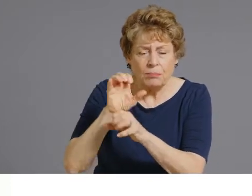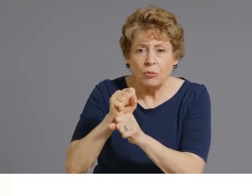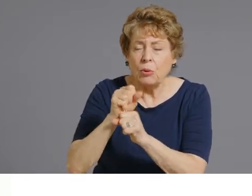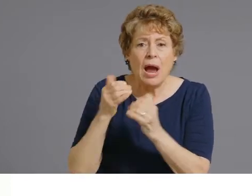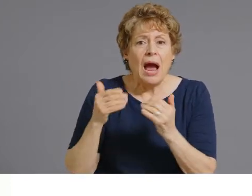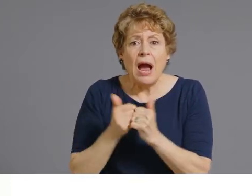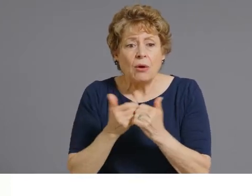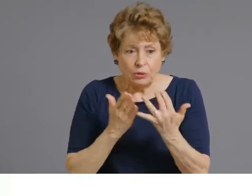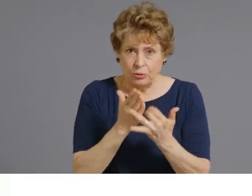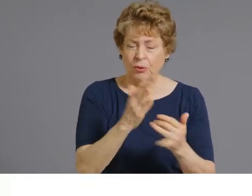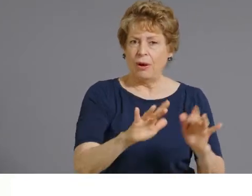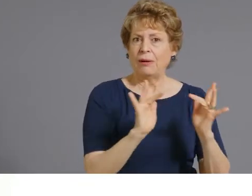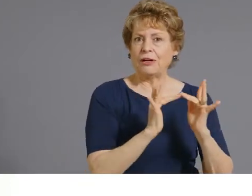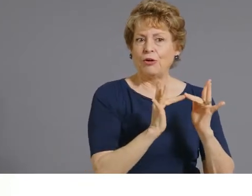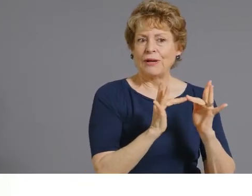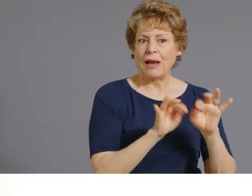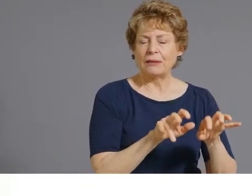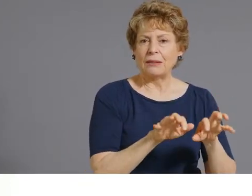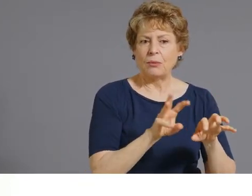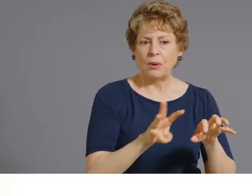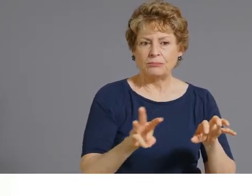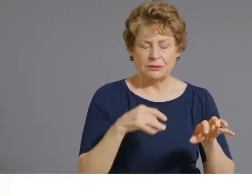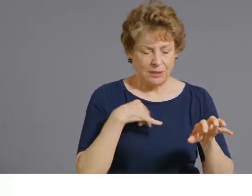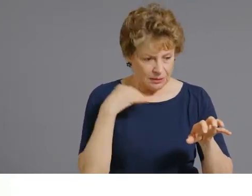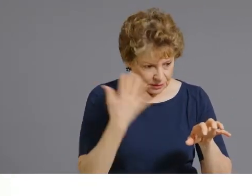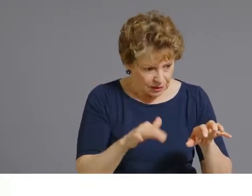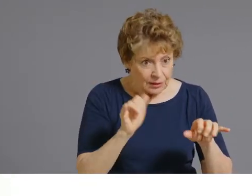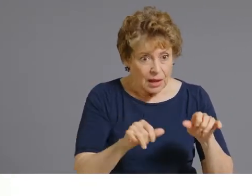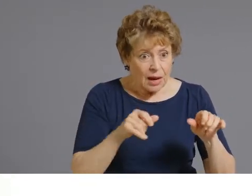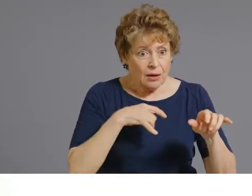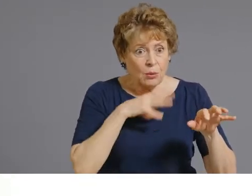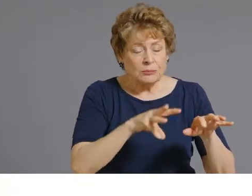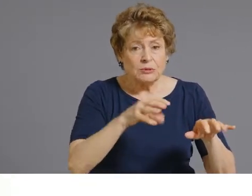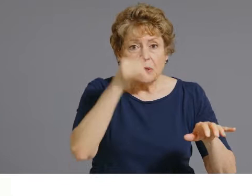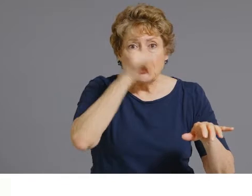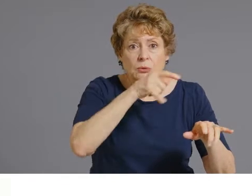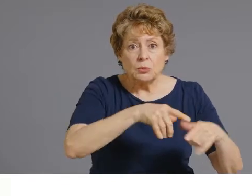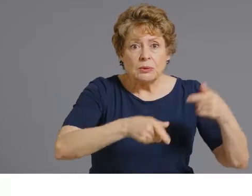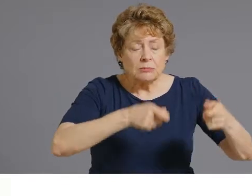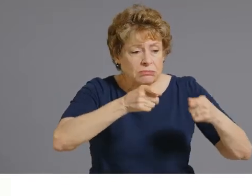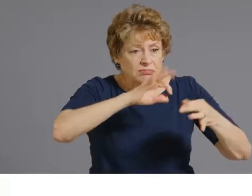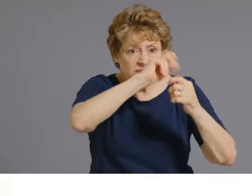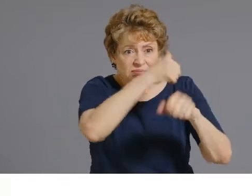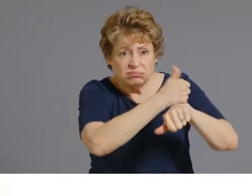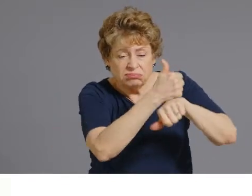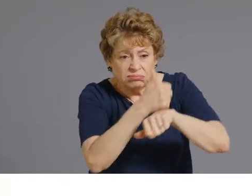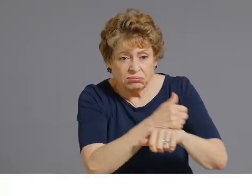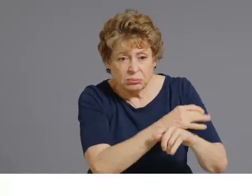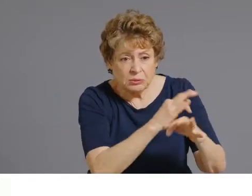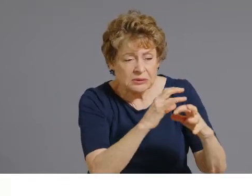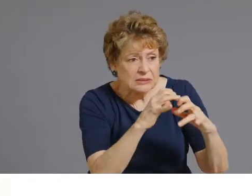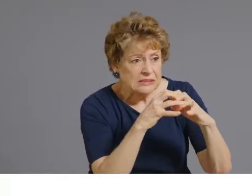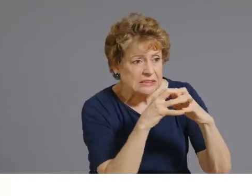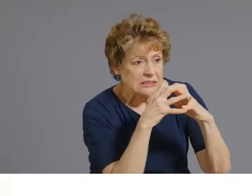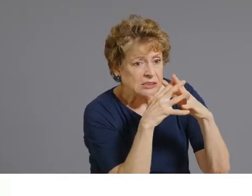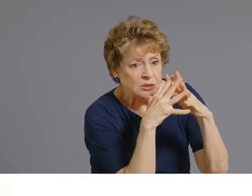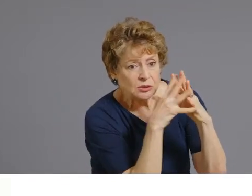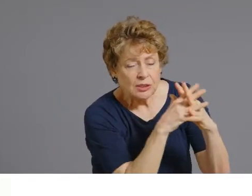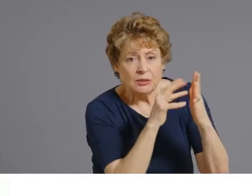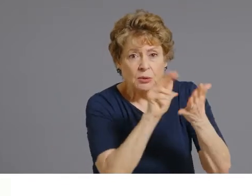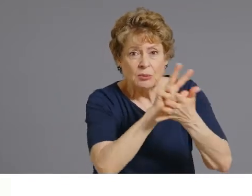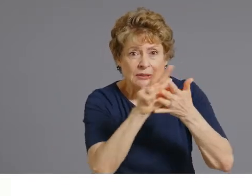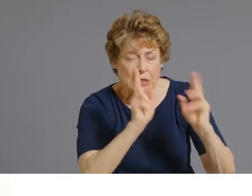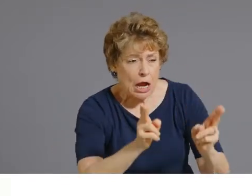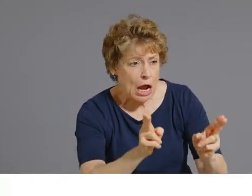with that management system it was launched in less than three weeks to support our providers statewide to create an